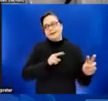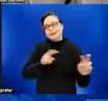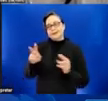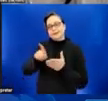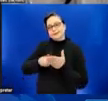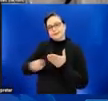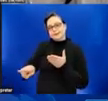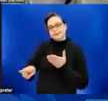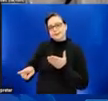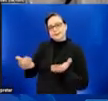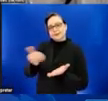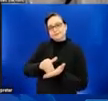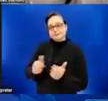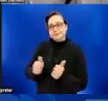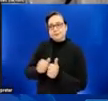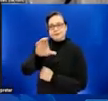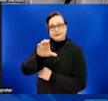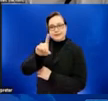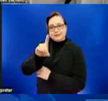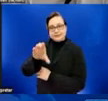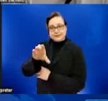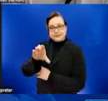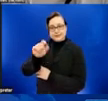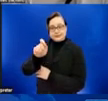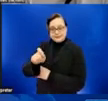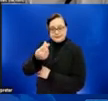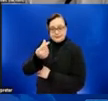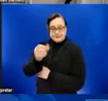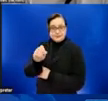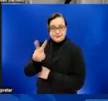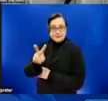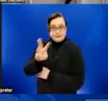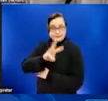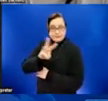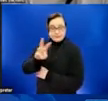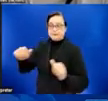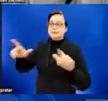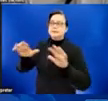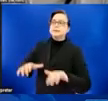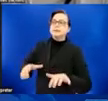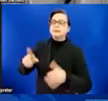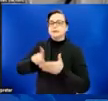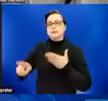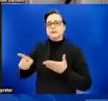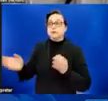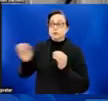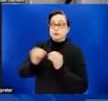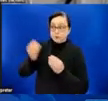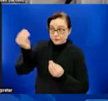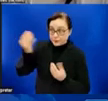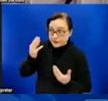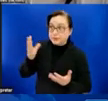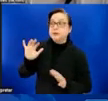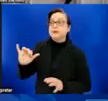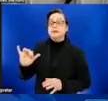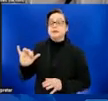like to be able to find the latest information. Would you say that's accurate? Yes, that's absolutely right. Thank you, Lisa. Thank you very